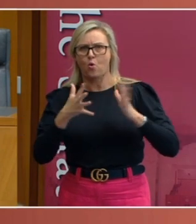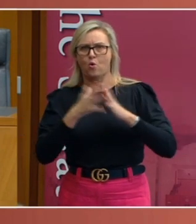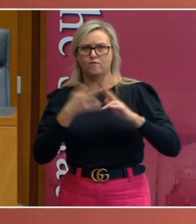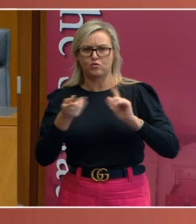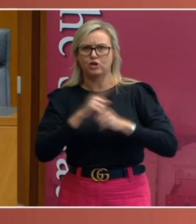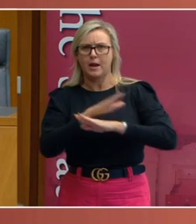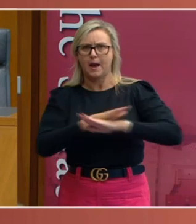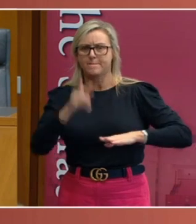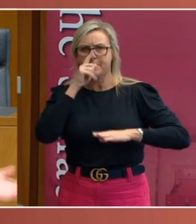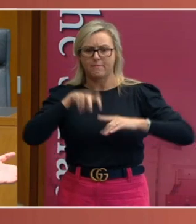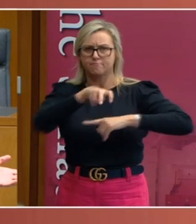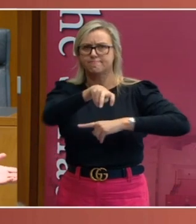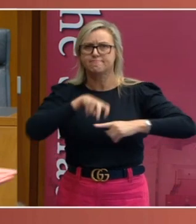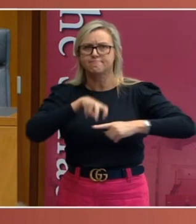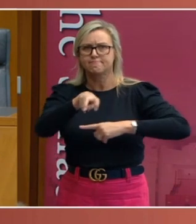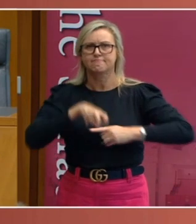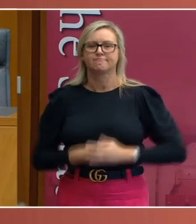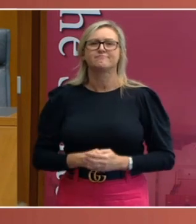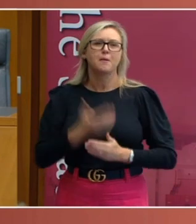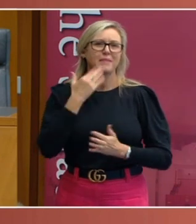me in welcoming Professor Anne Toomey.